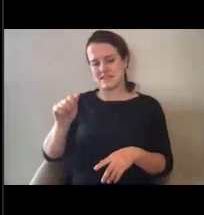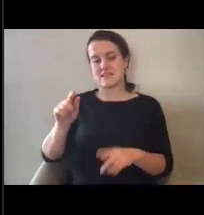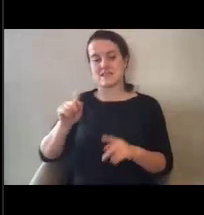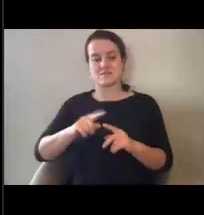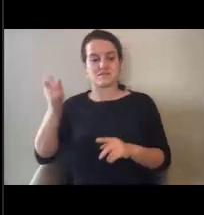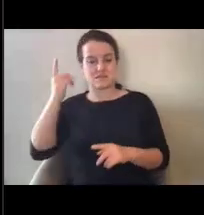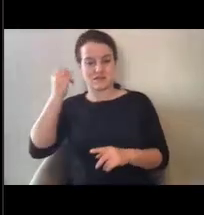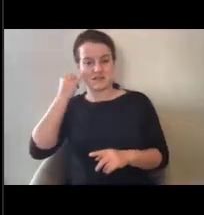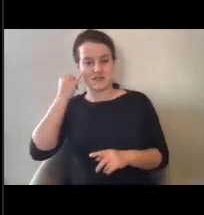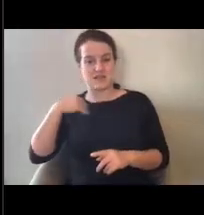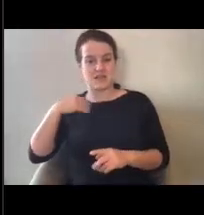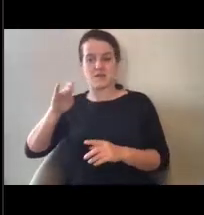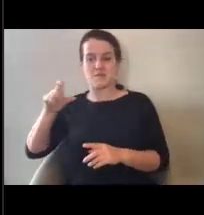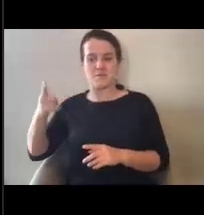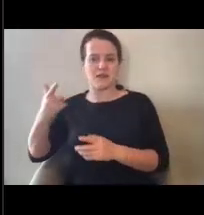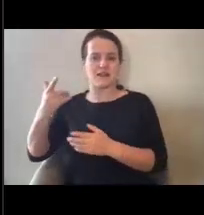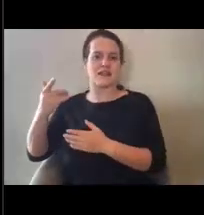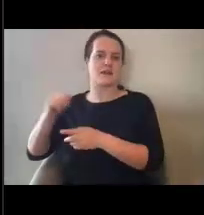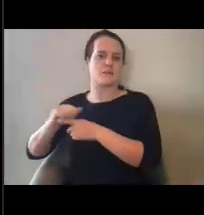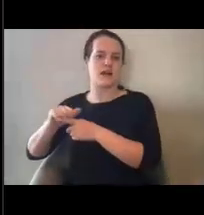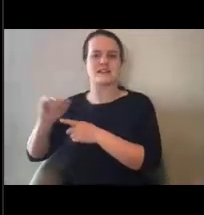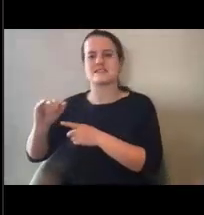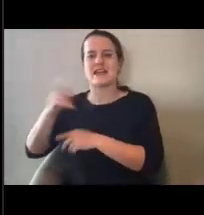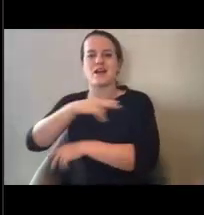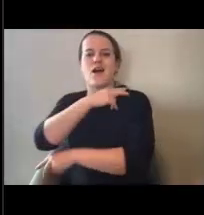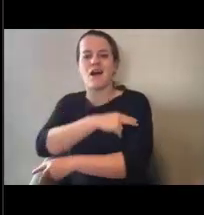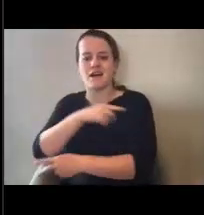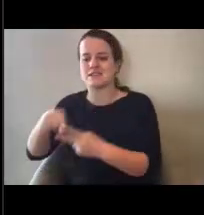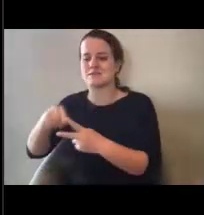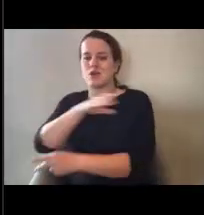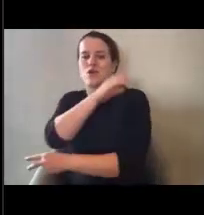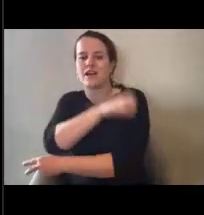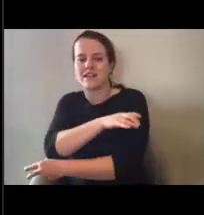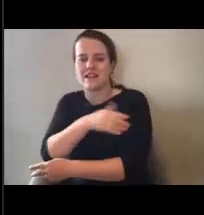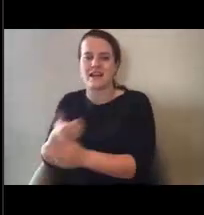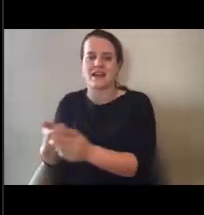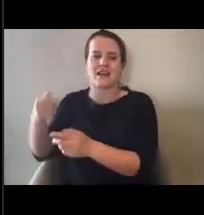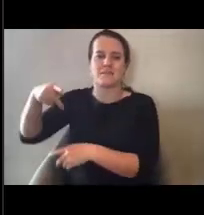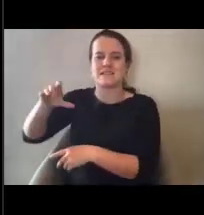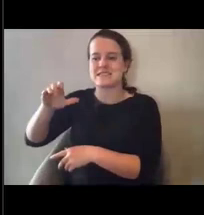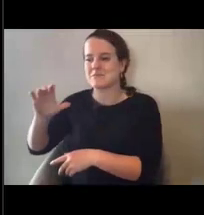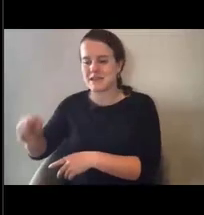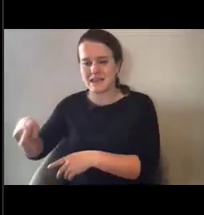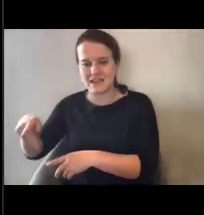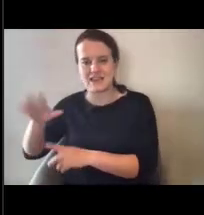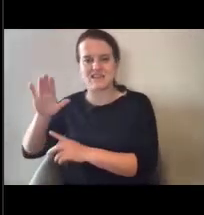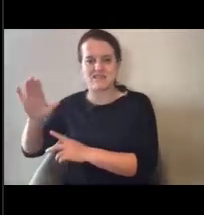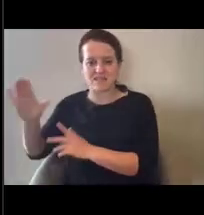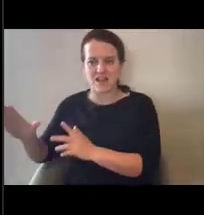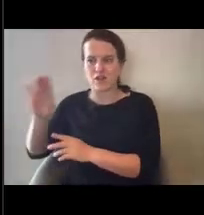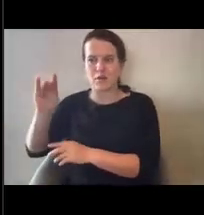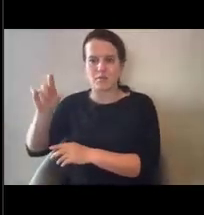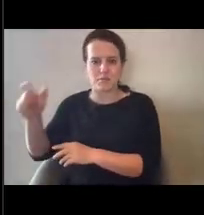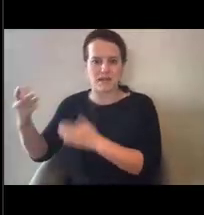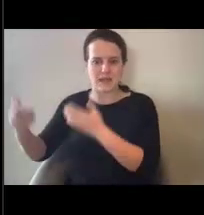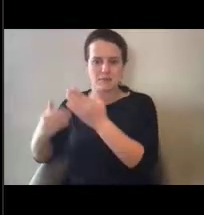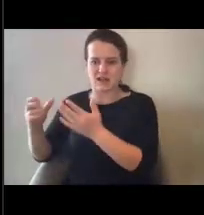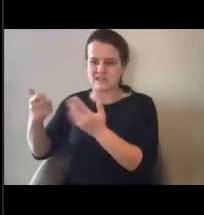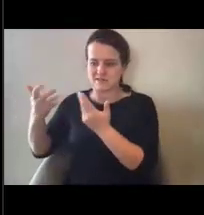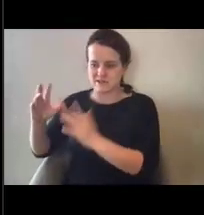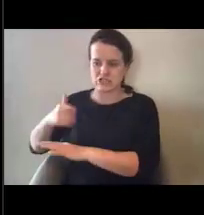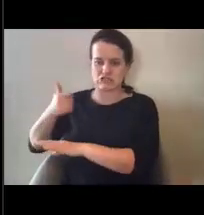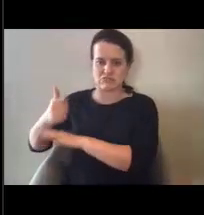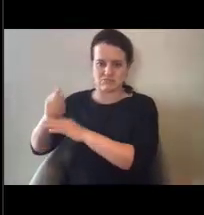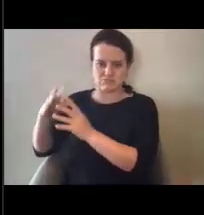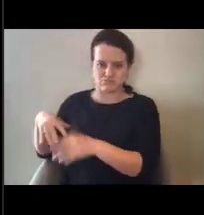practice, particularly at things like a hospital or any of those primary medical care facilities we discussed, if those billing processes are already in